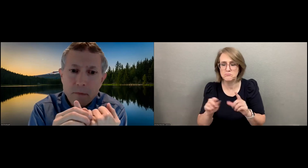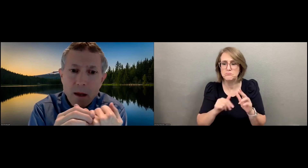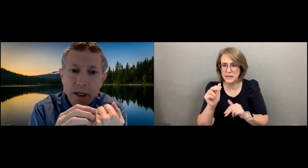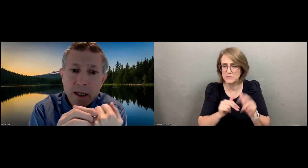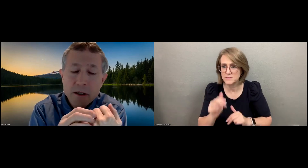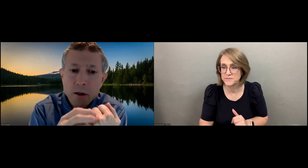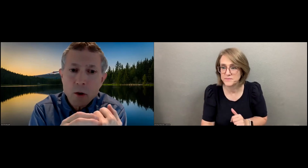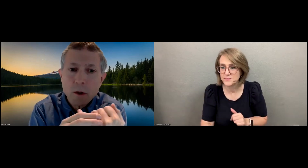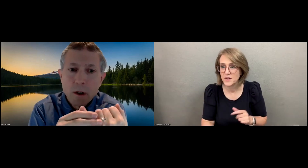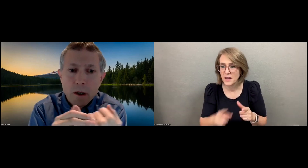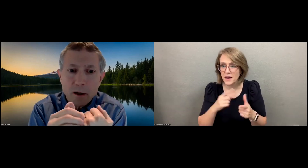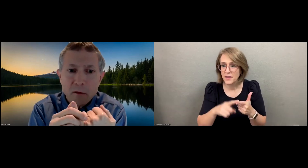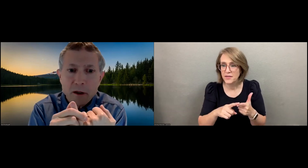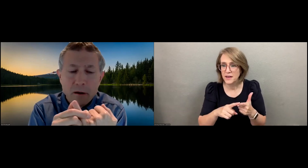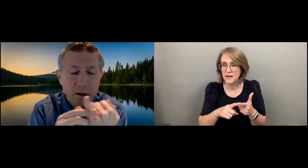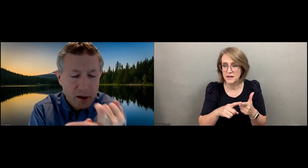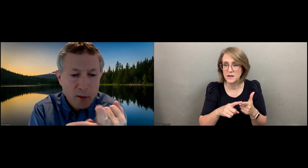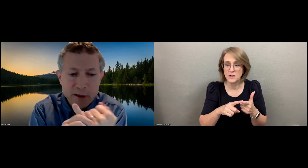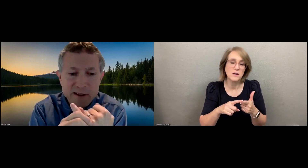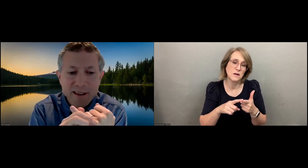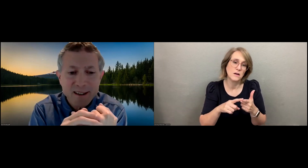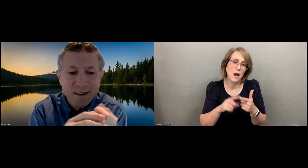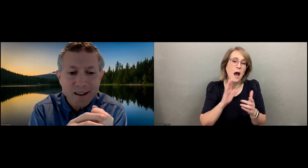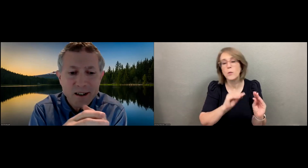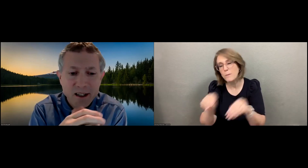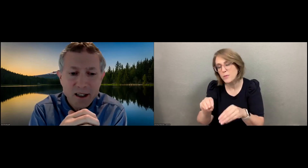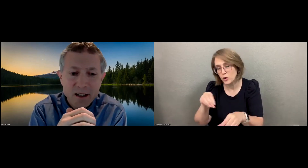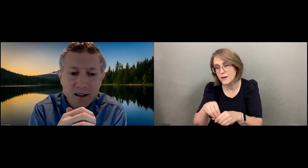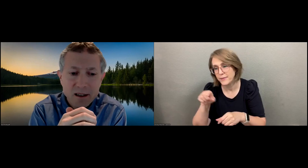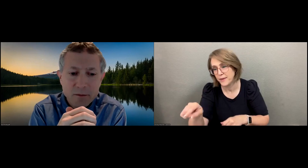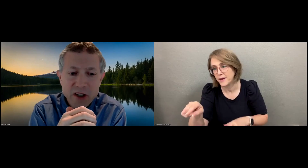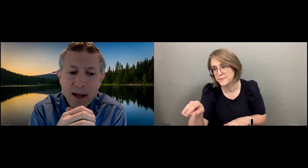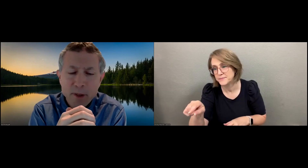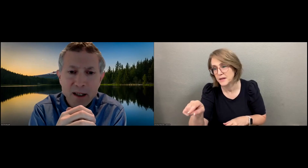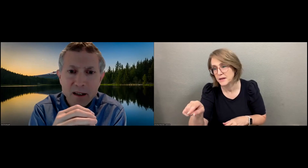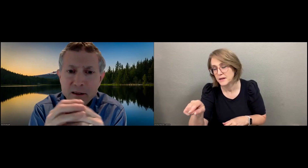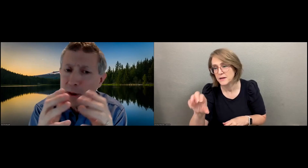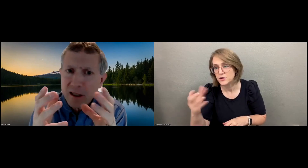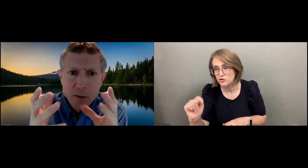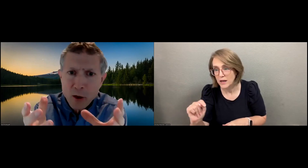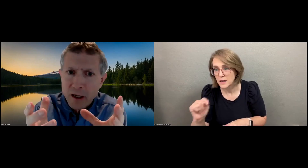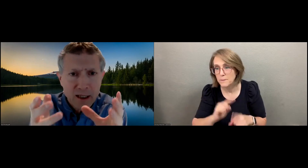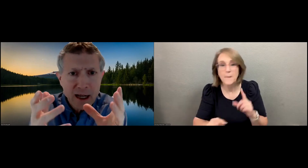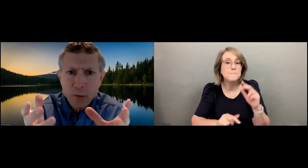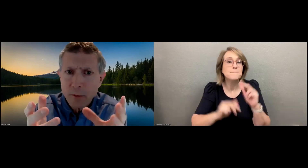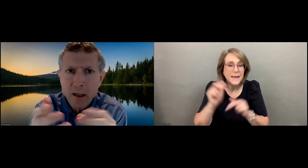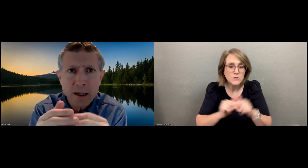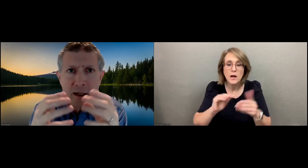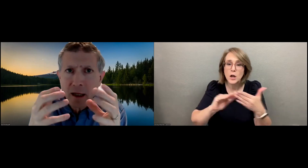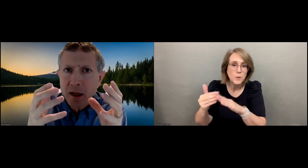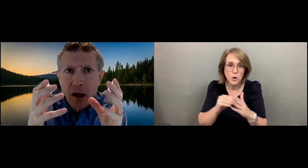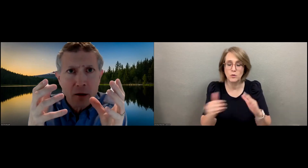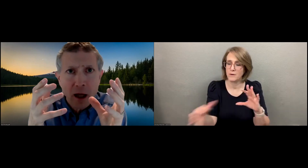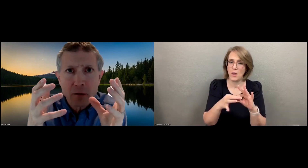Then begin to, I'll put this in the chat, but let's build a community. Connect with